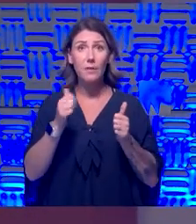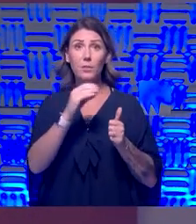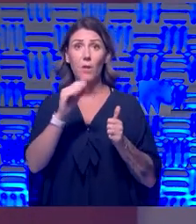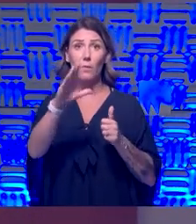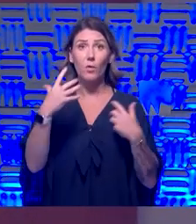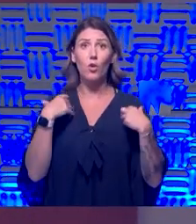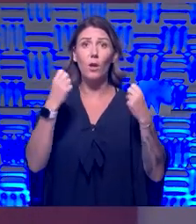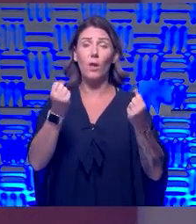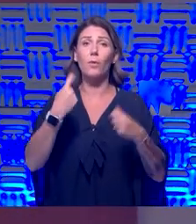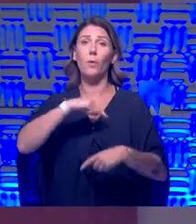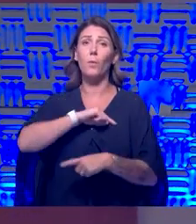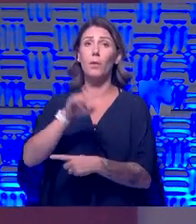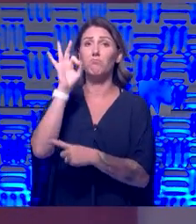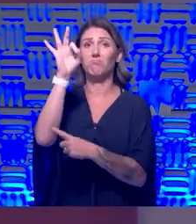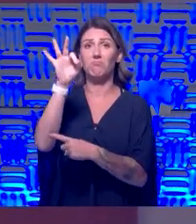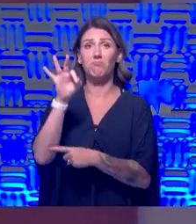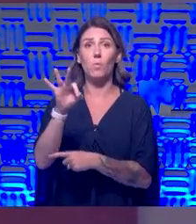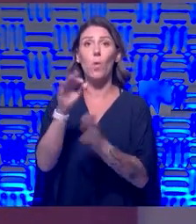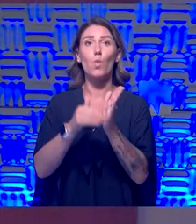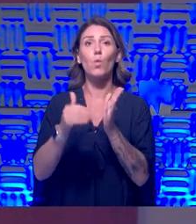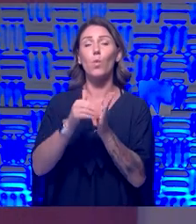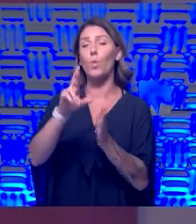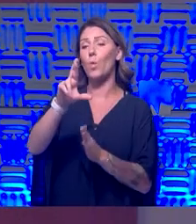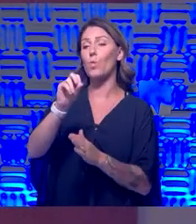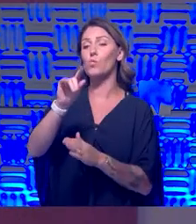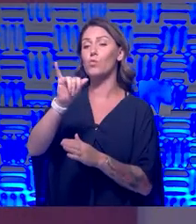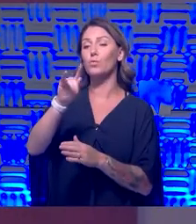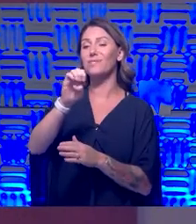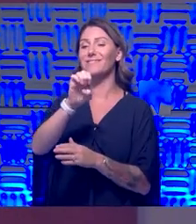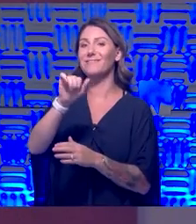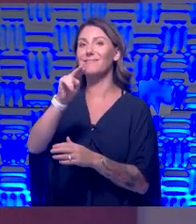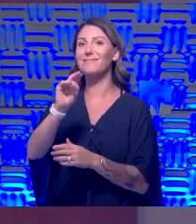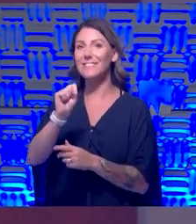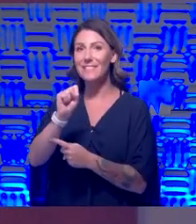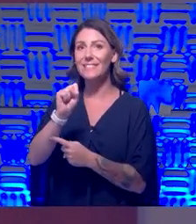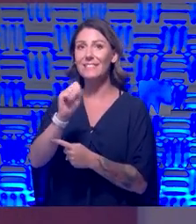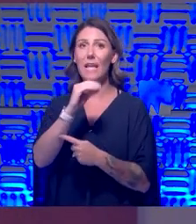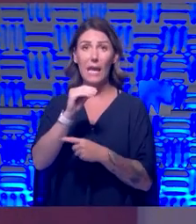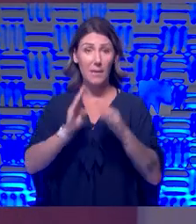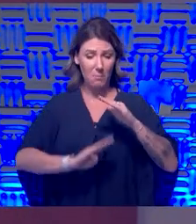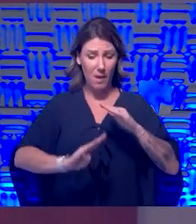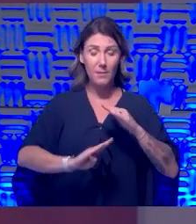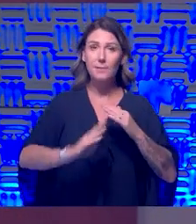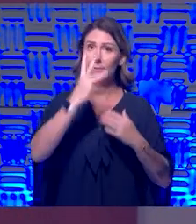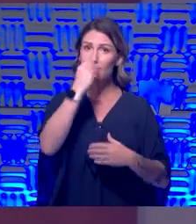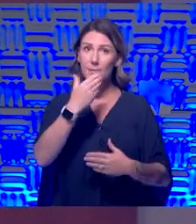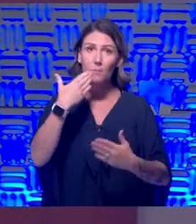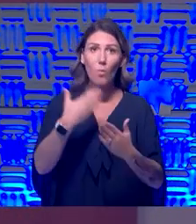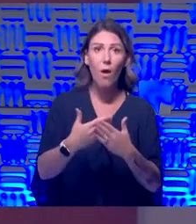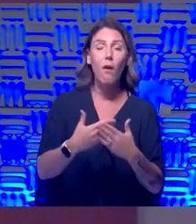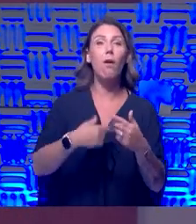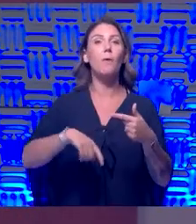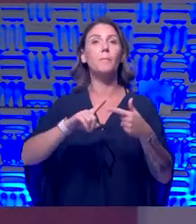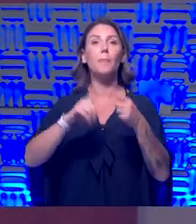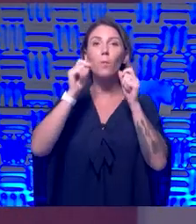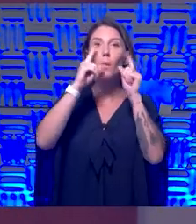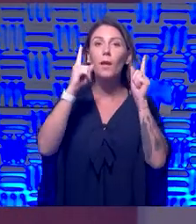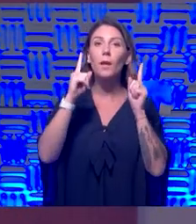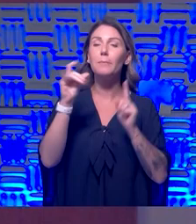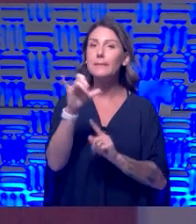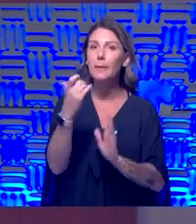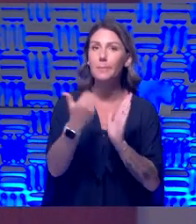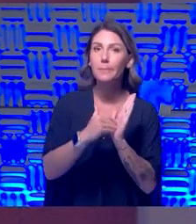and we preach routines. Routines are really important. And then it's the basics, right? Sleep well, wake up at the same time,